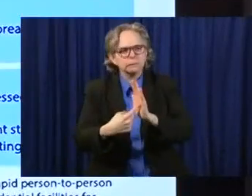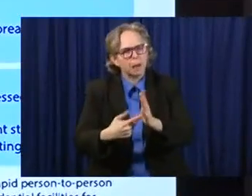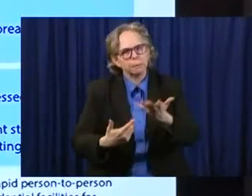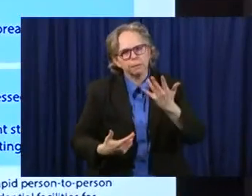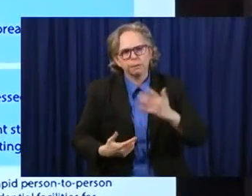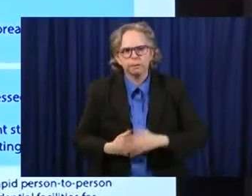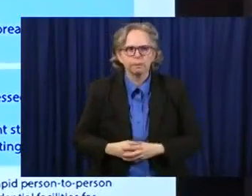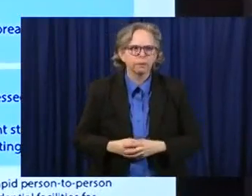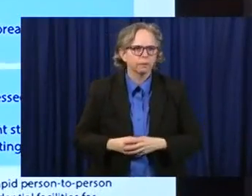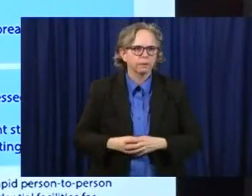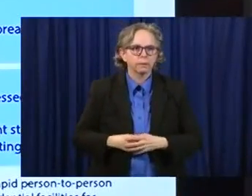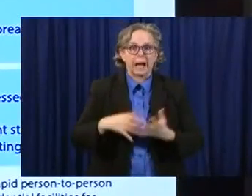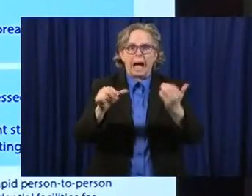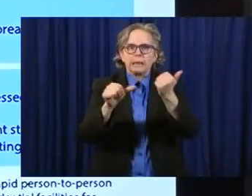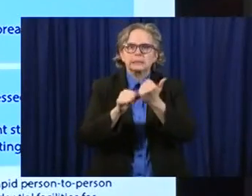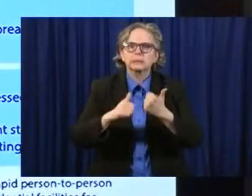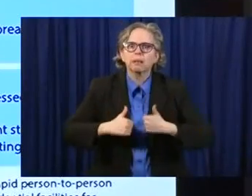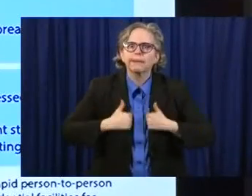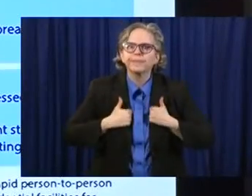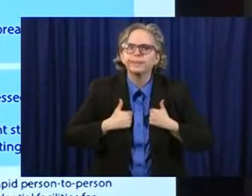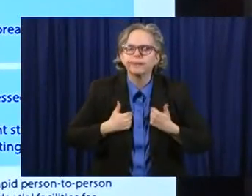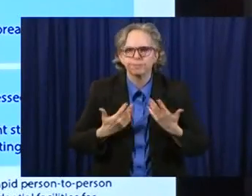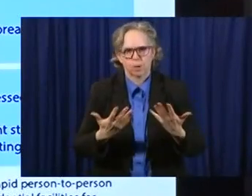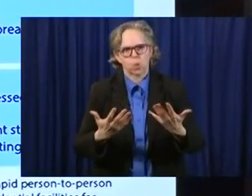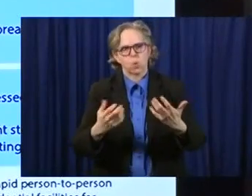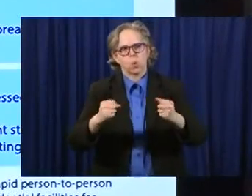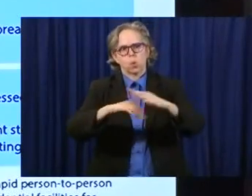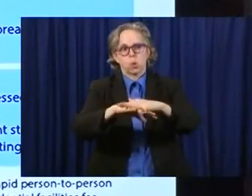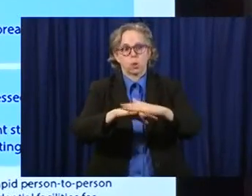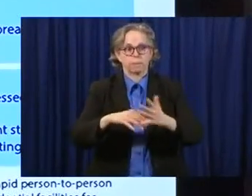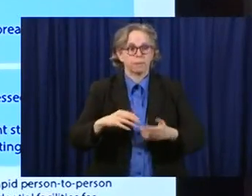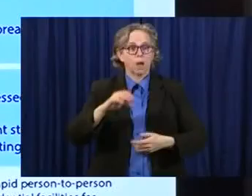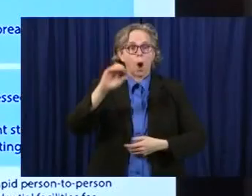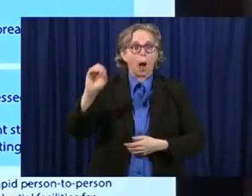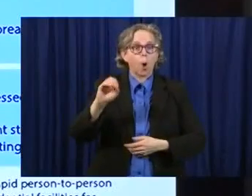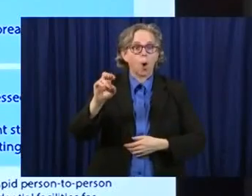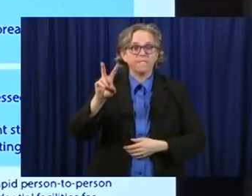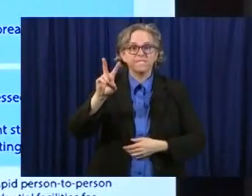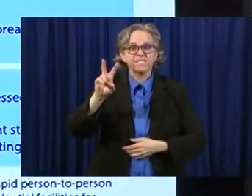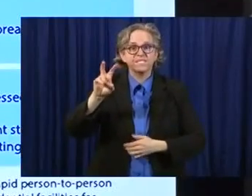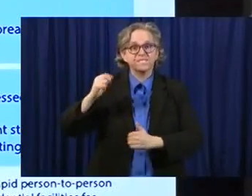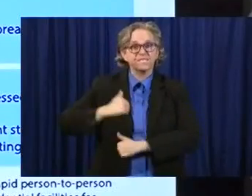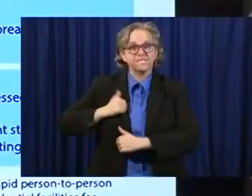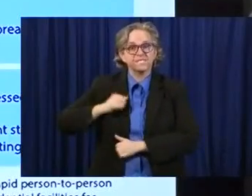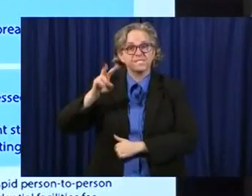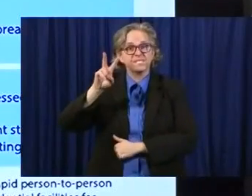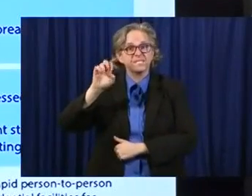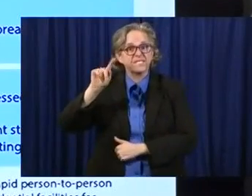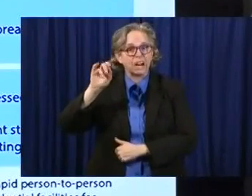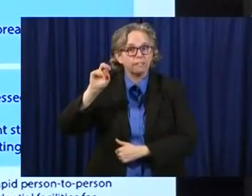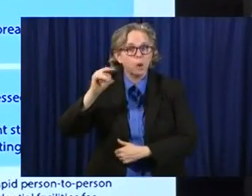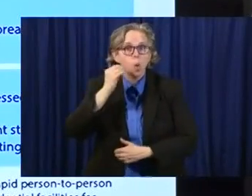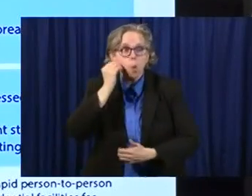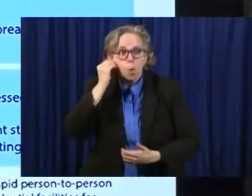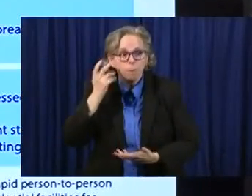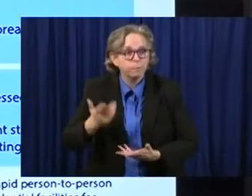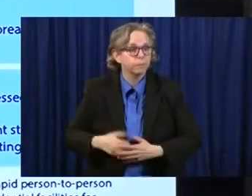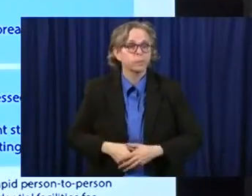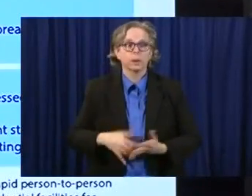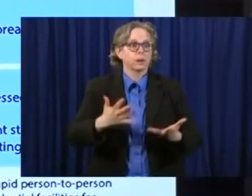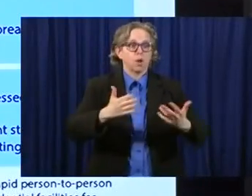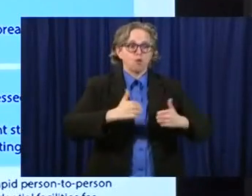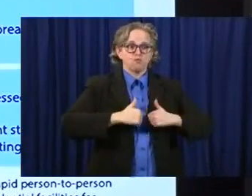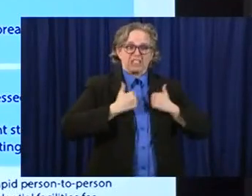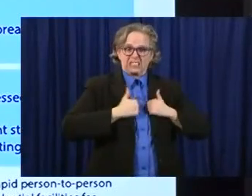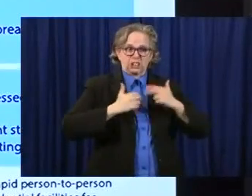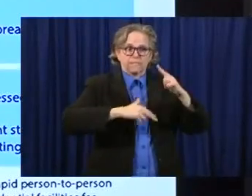assisted living nursing centers, the Ohio Veterans Homes, the two of those, residential facilities for mental health, substance use treatment,